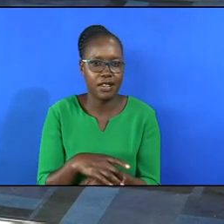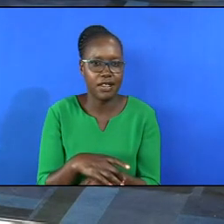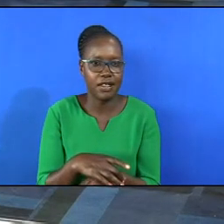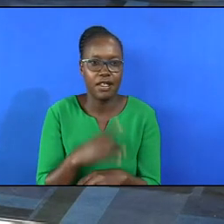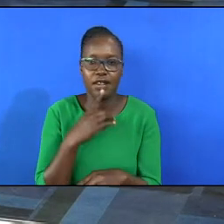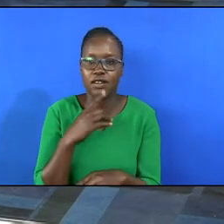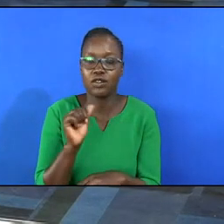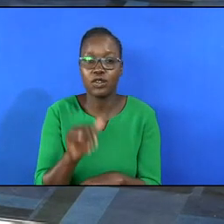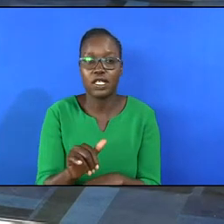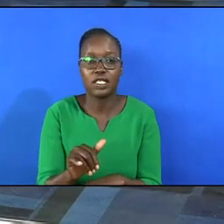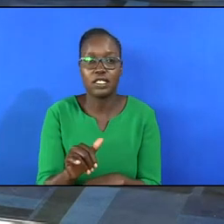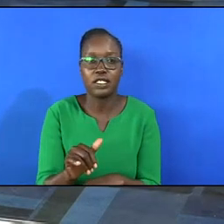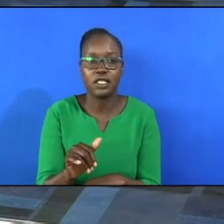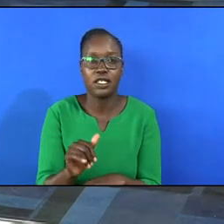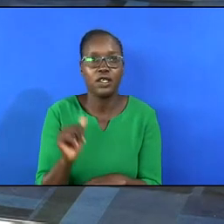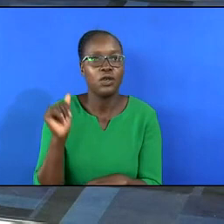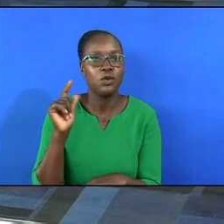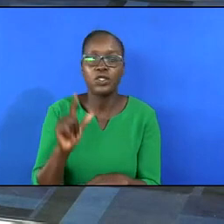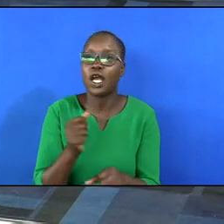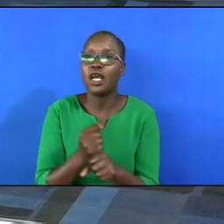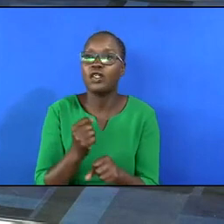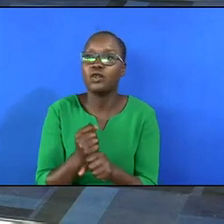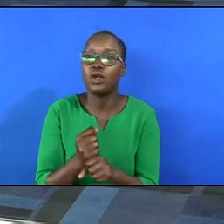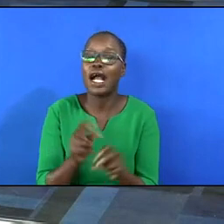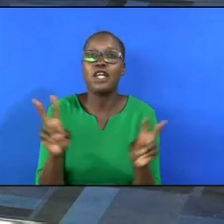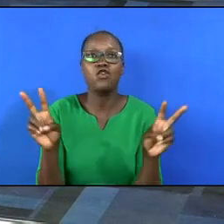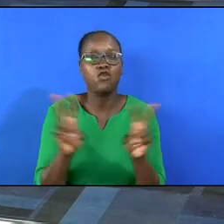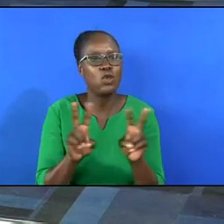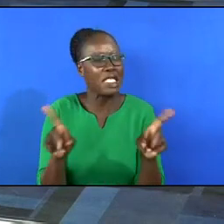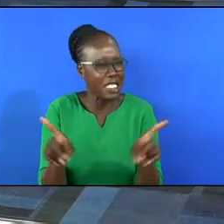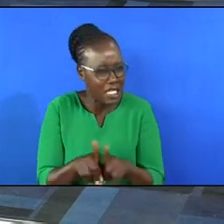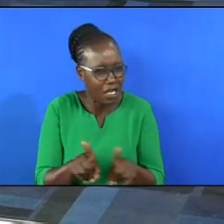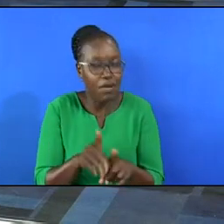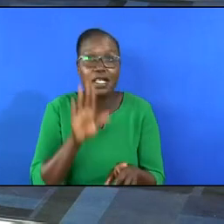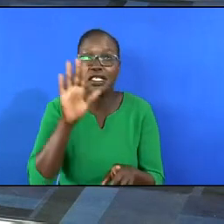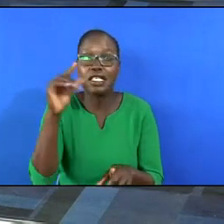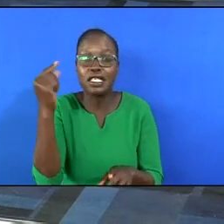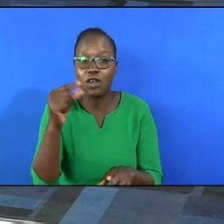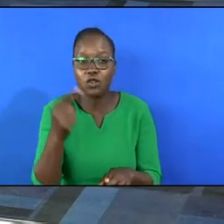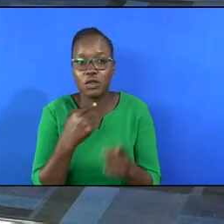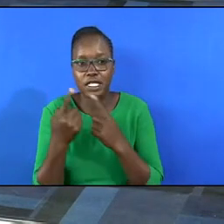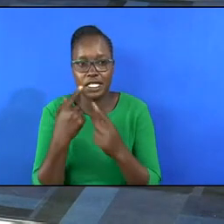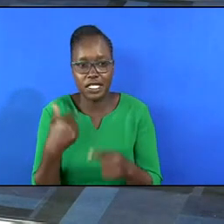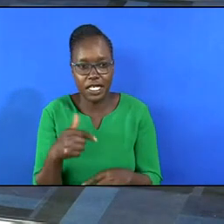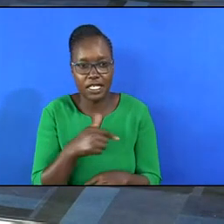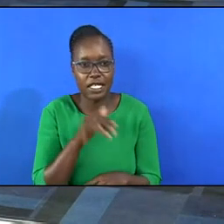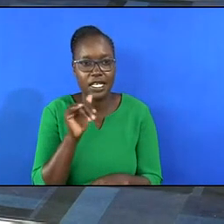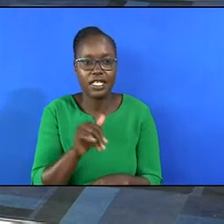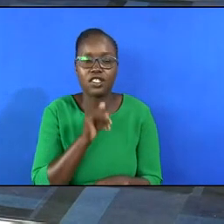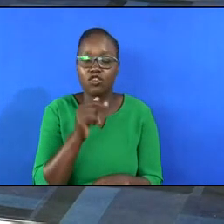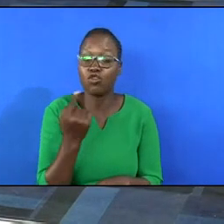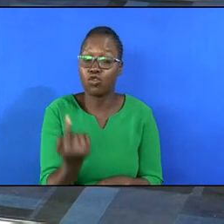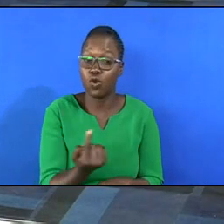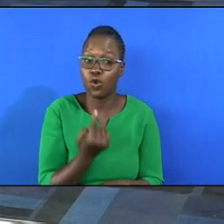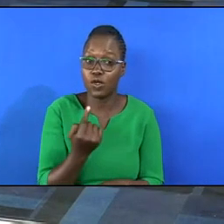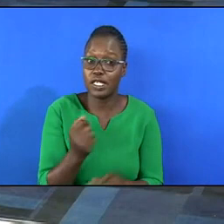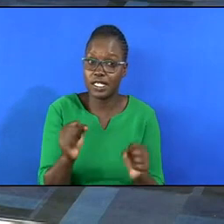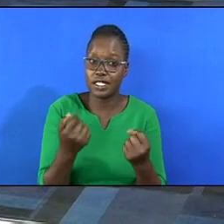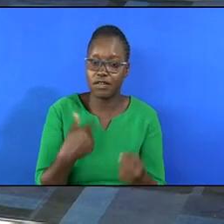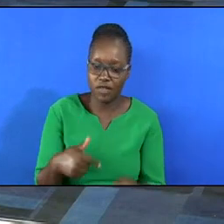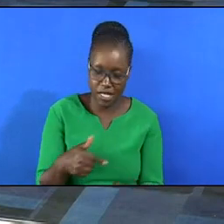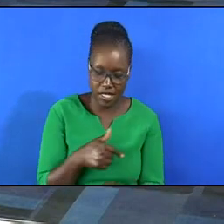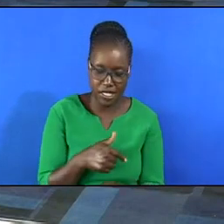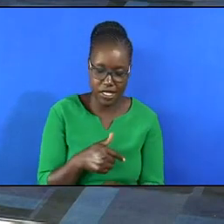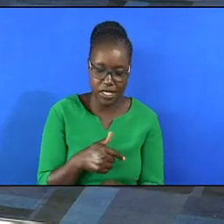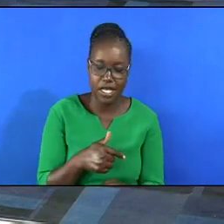So that we shall look as he is. The gospel tells us that he not only saved